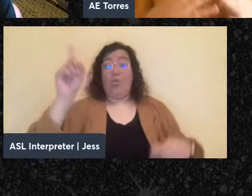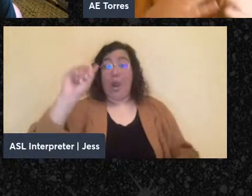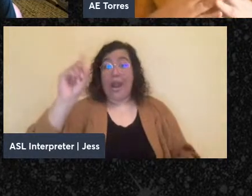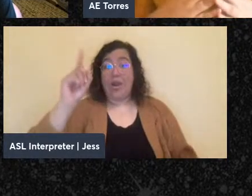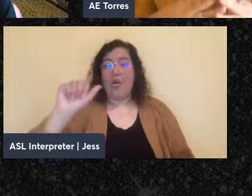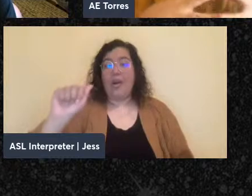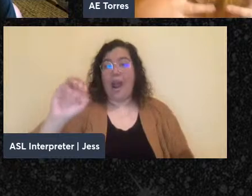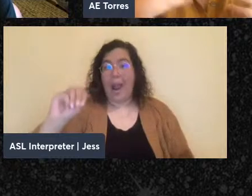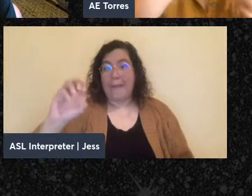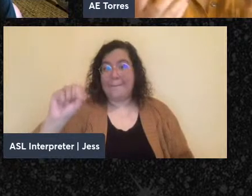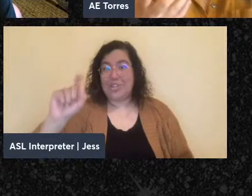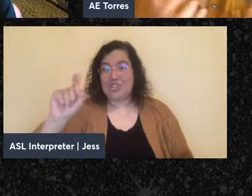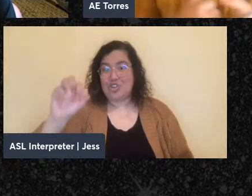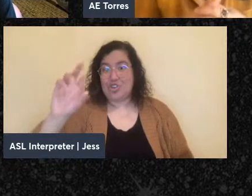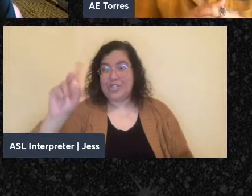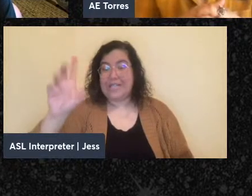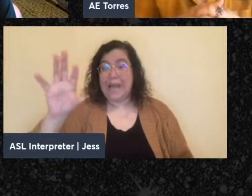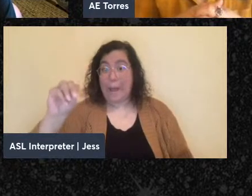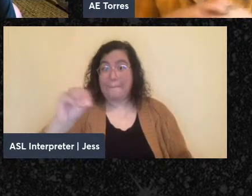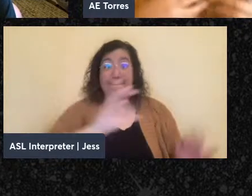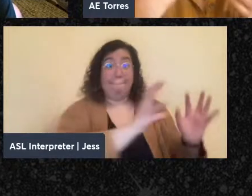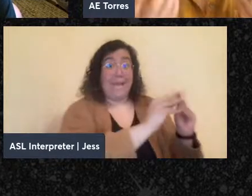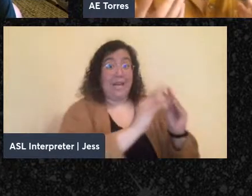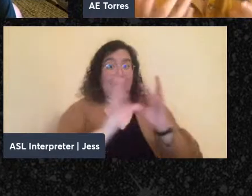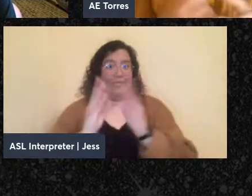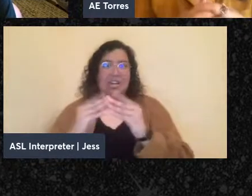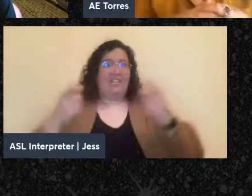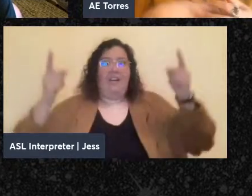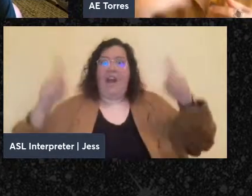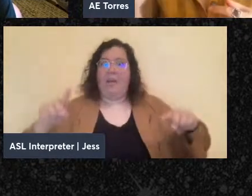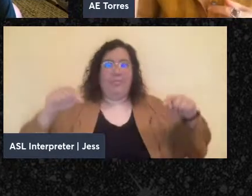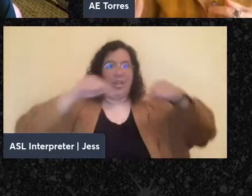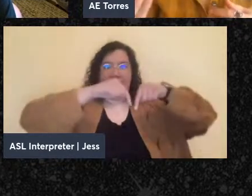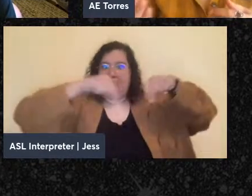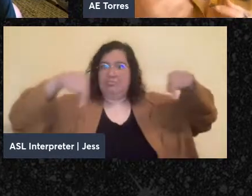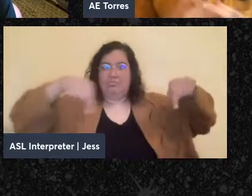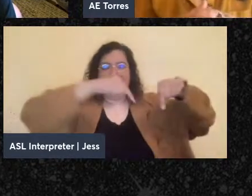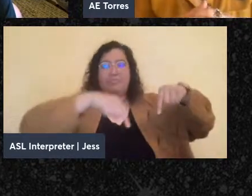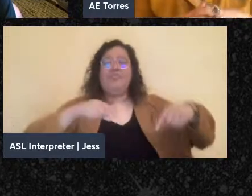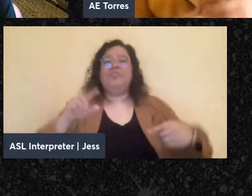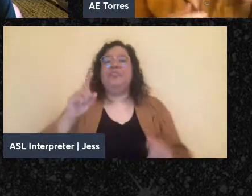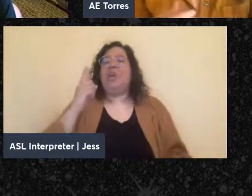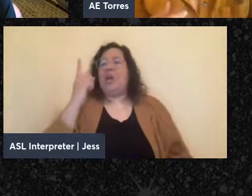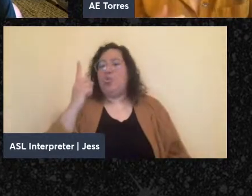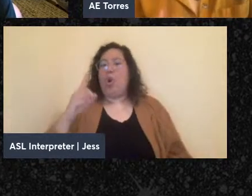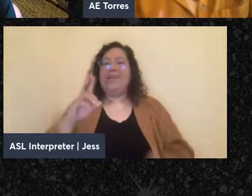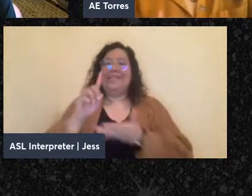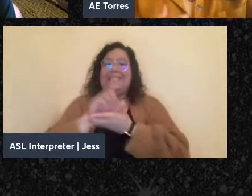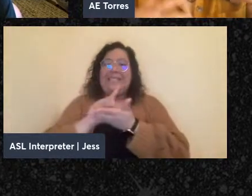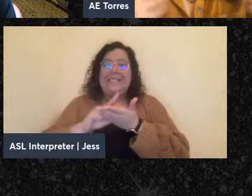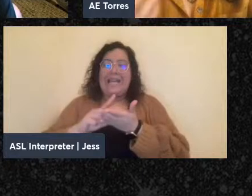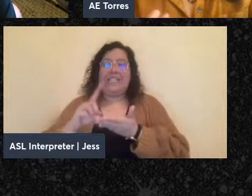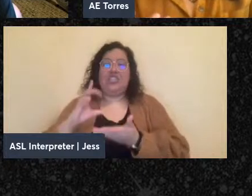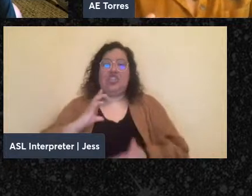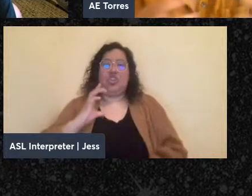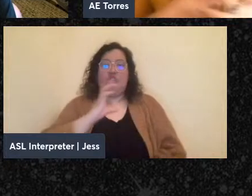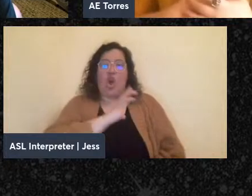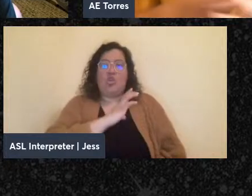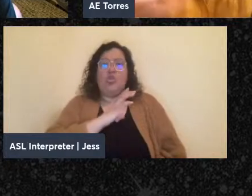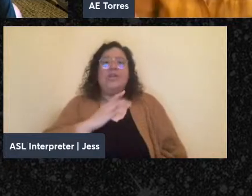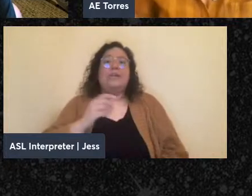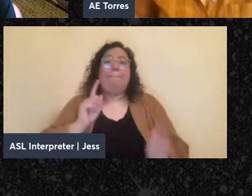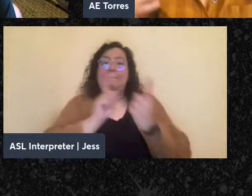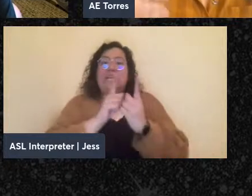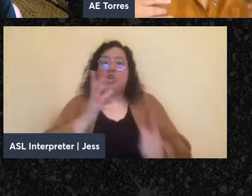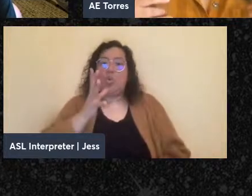And there's this moment when this journalist named Ruben Brennan, who is at the Zionist Congress, bumps into this woman in a cafe and